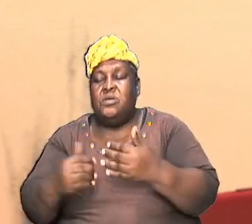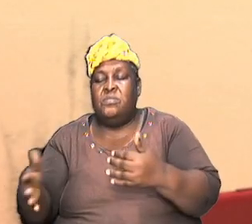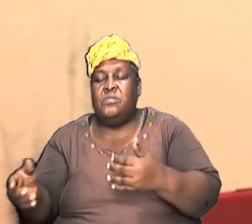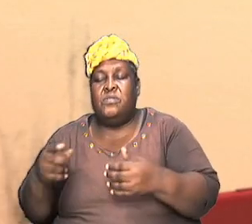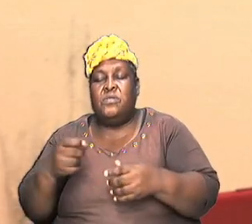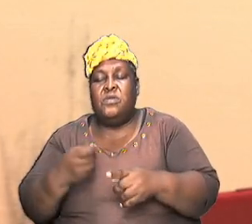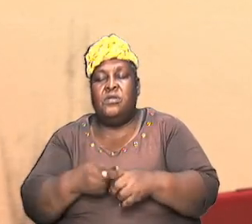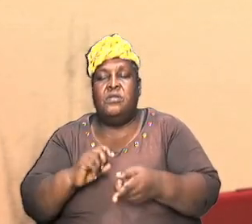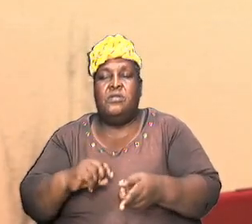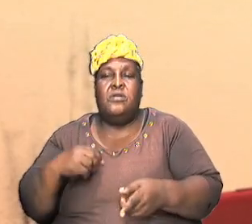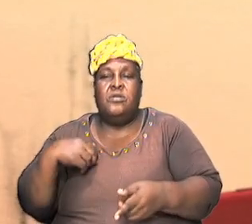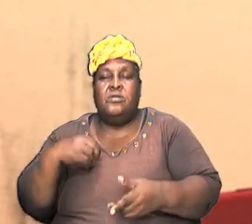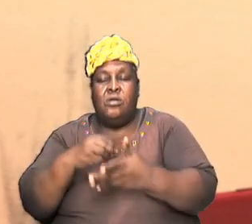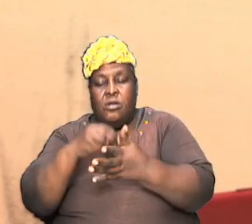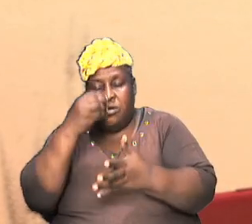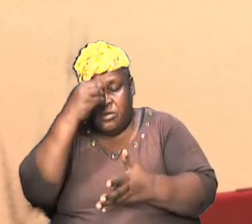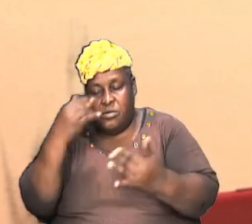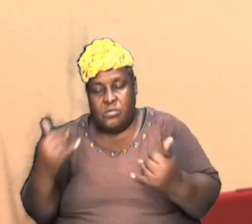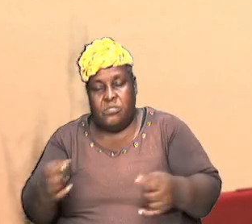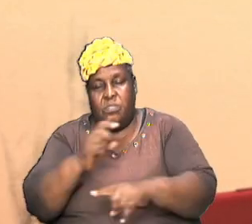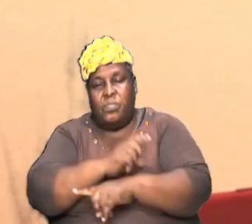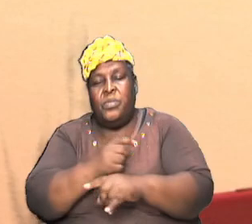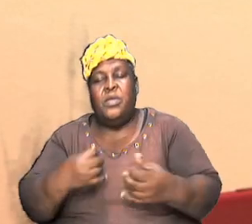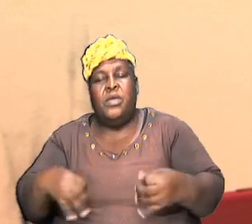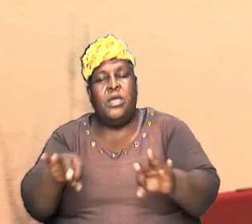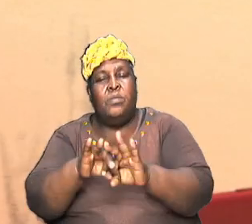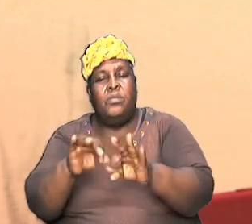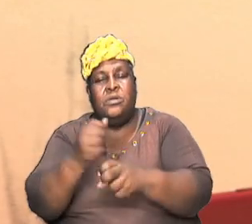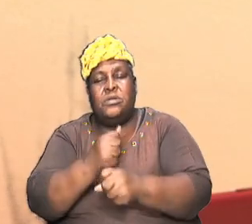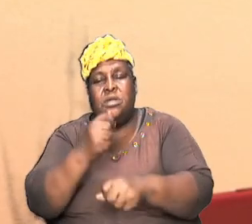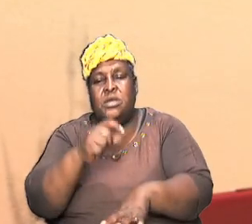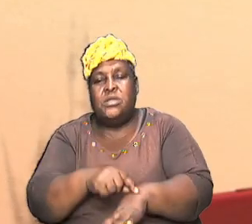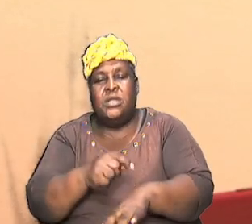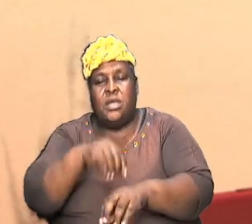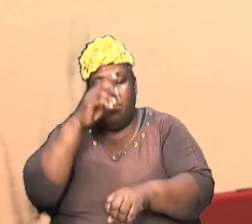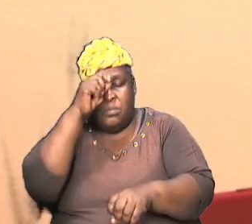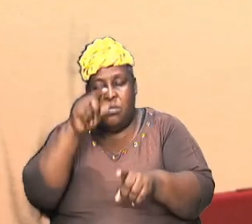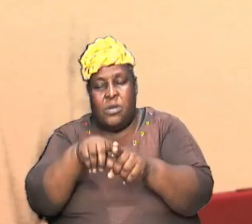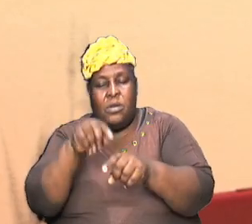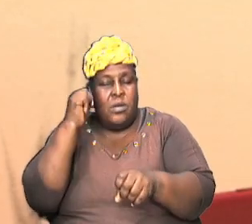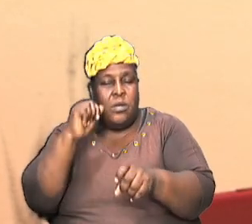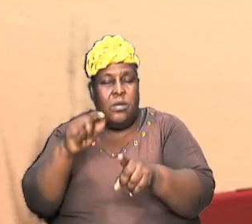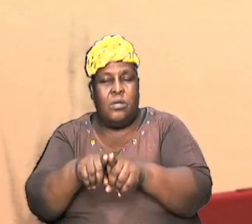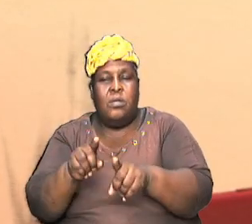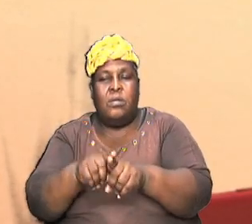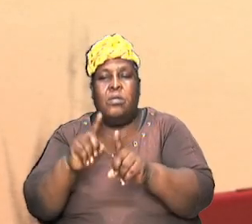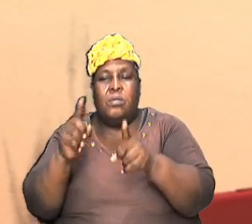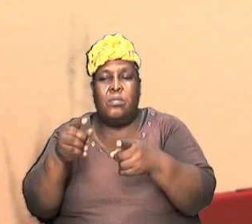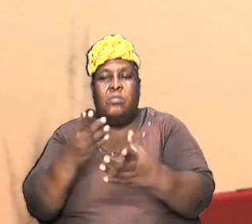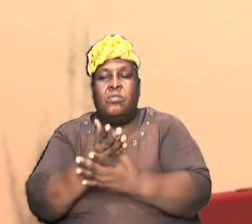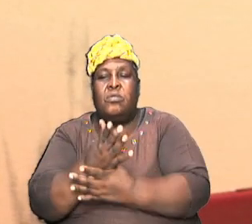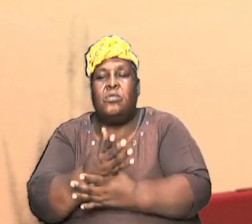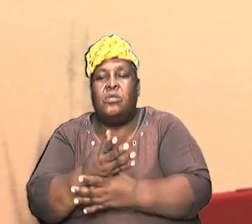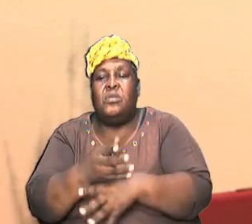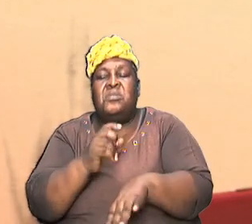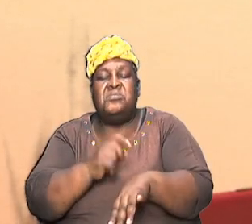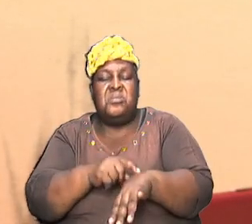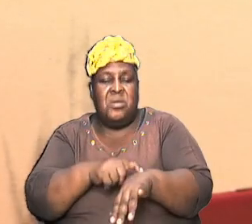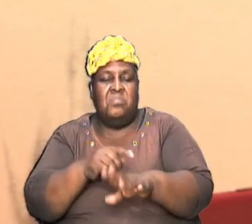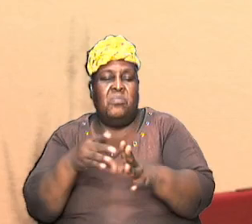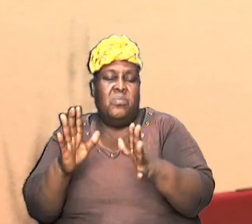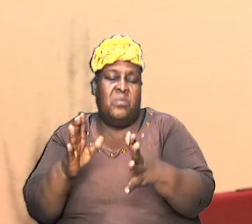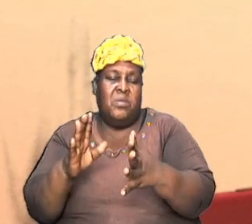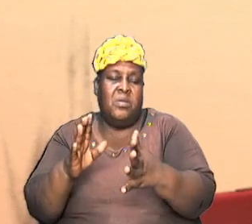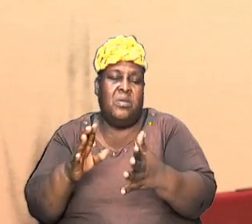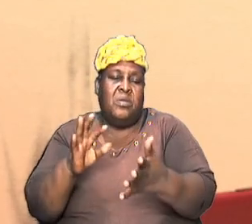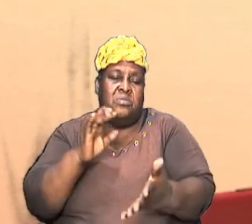learn today and so it is important that we take time brothers and sisters and we go through in a timely way the book